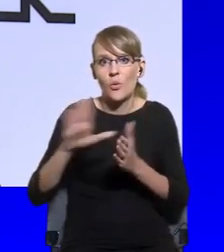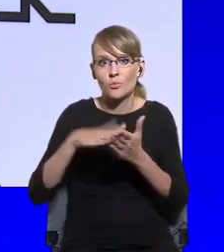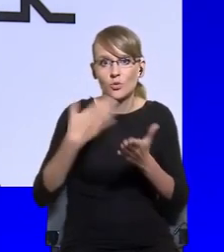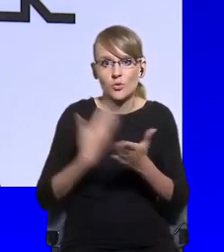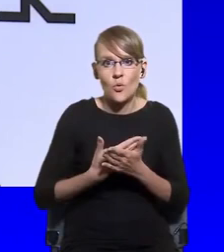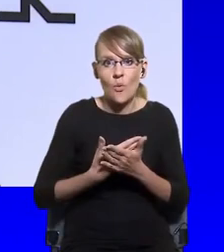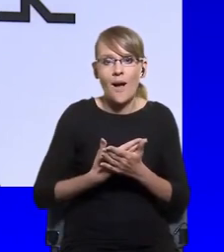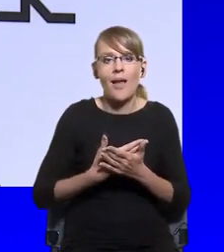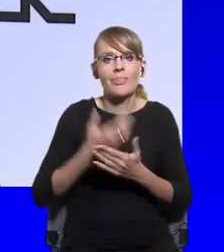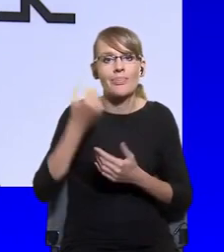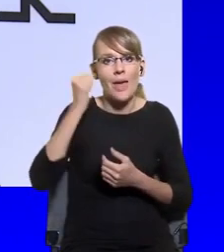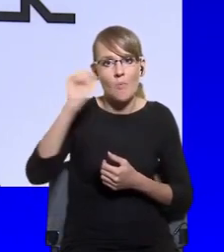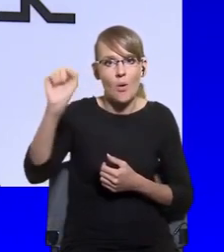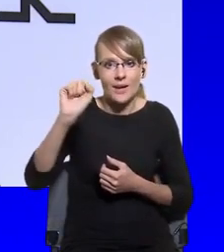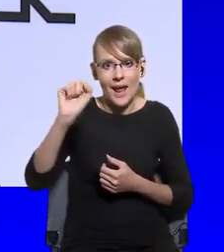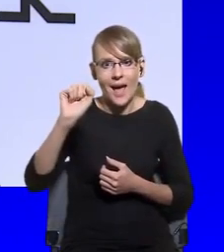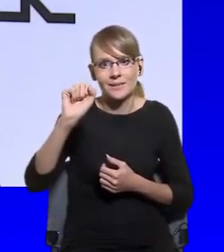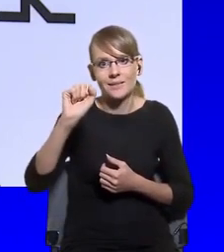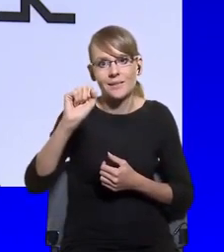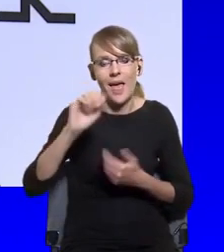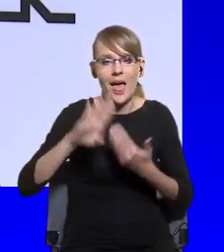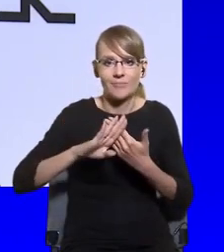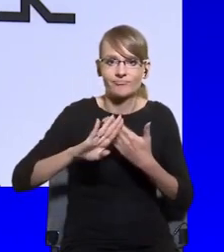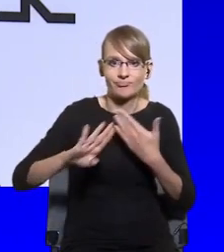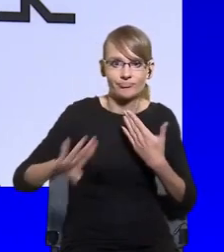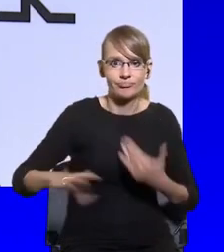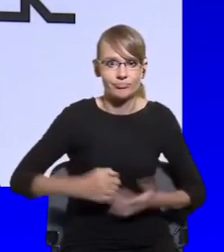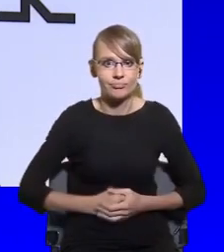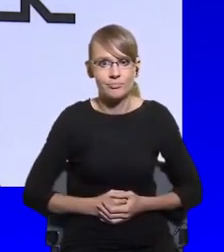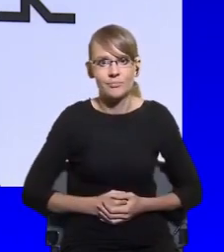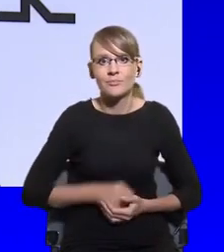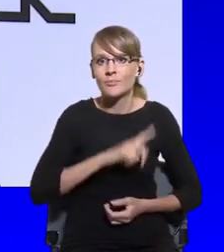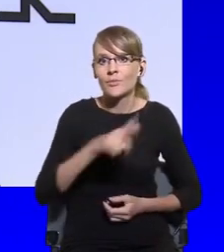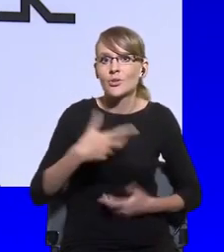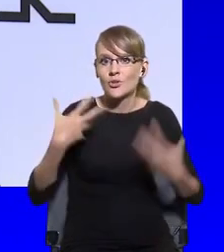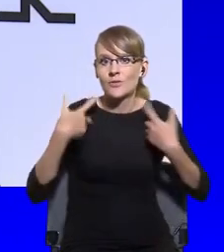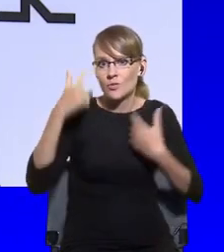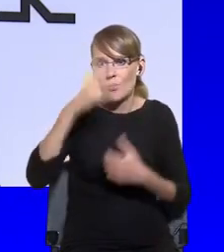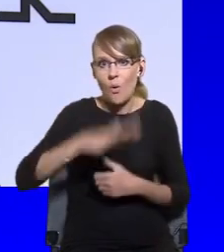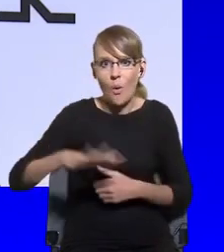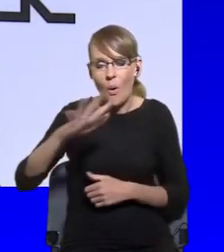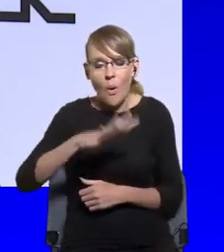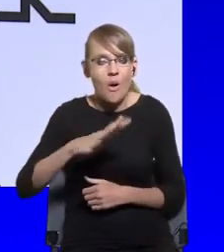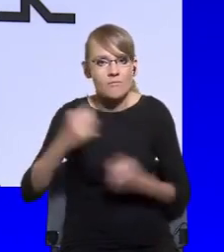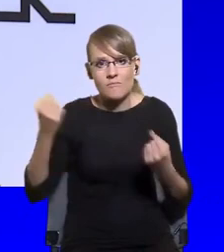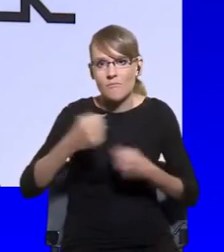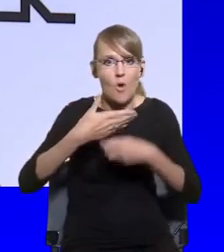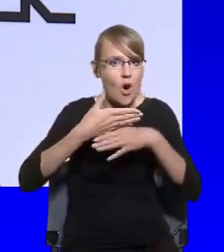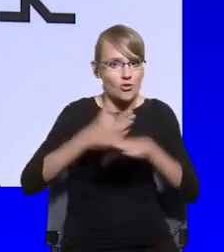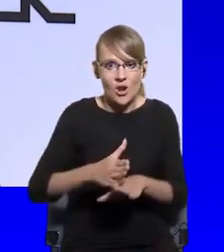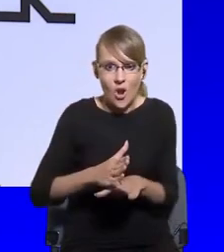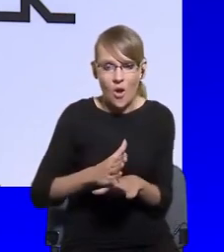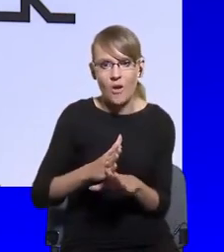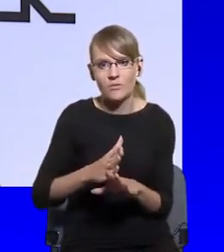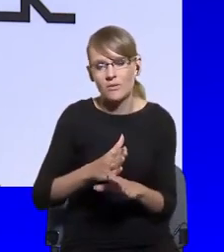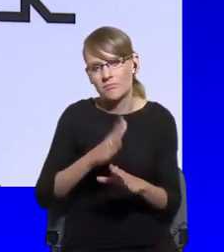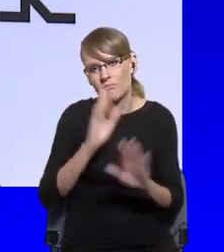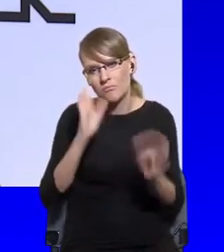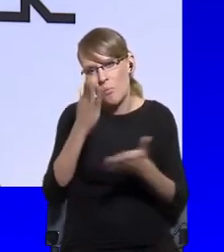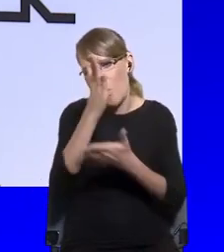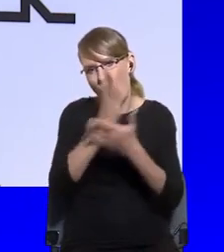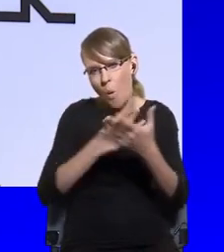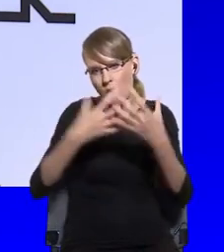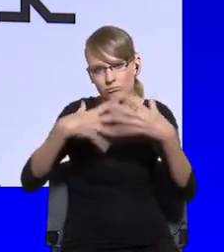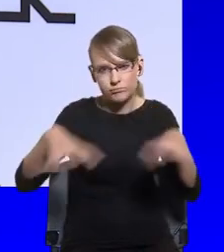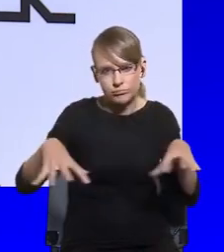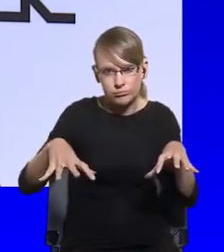We are within a society which is deeply divided, more or less half and half, and which doesn't talk to